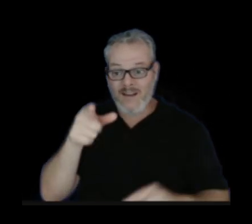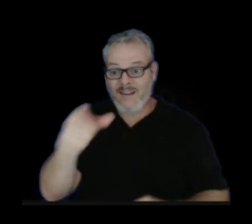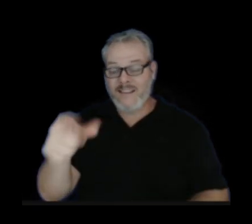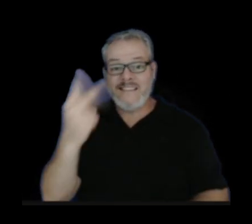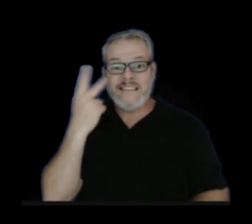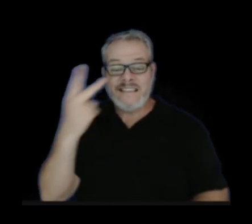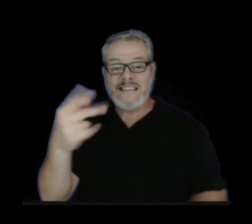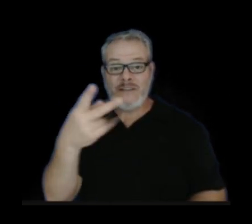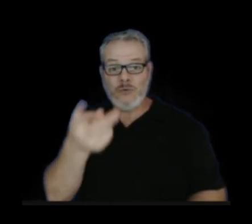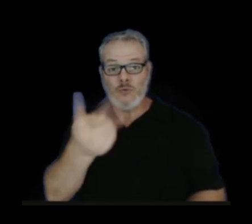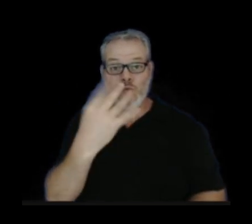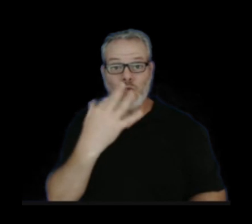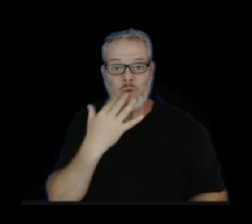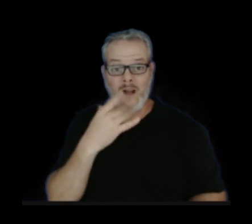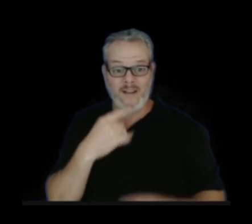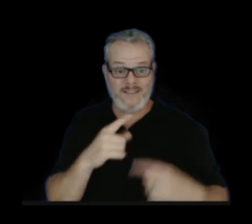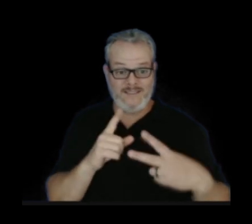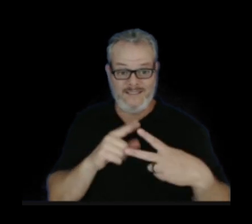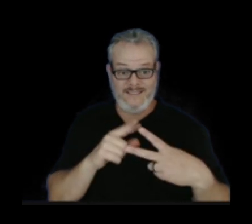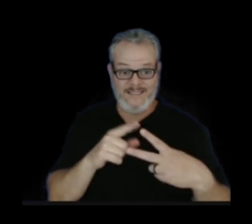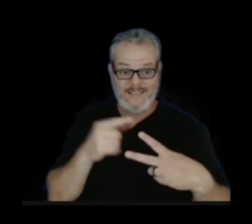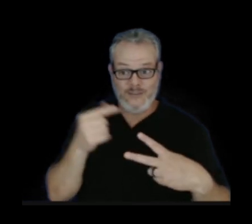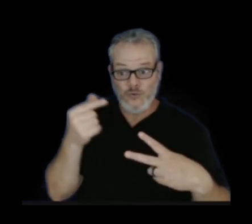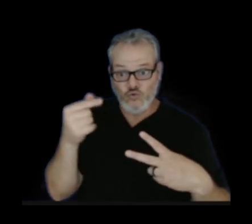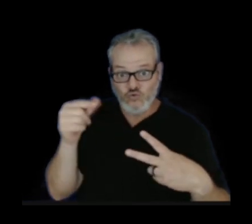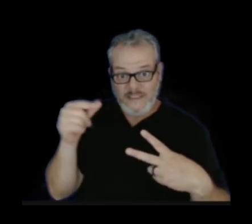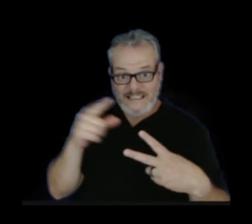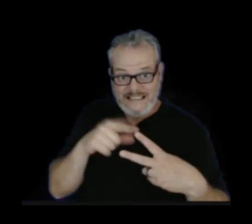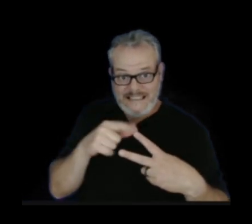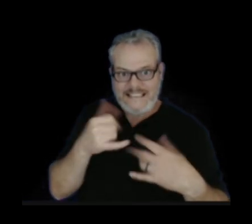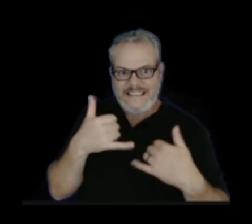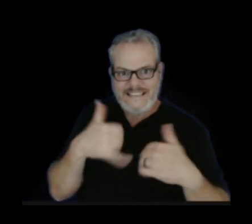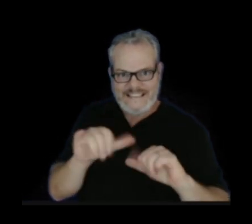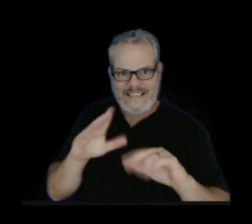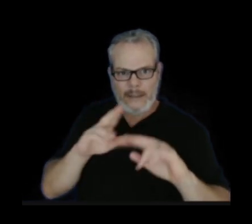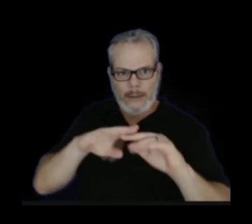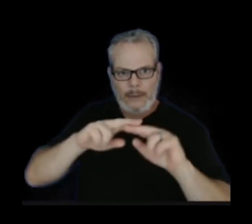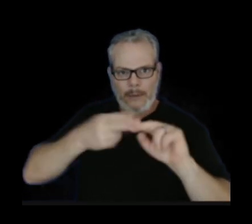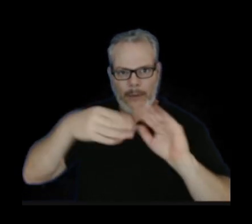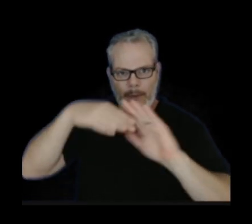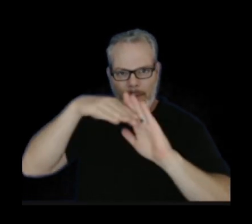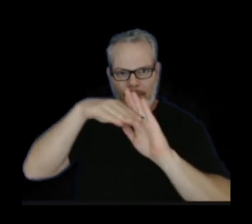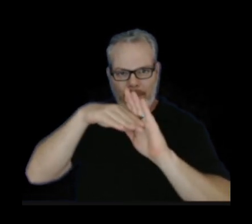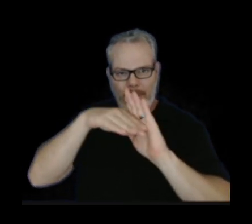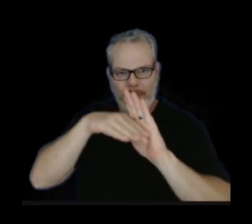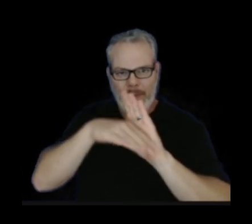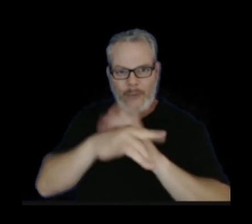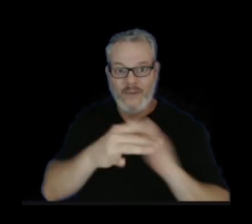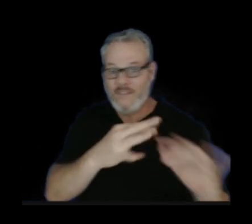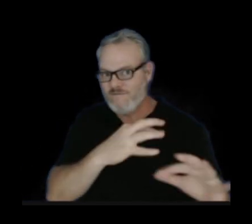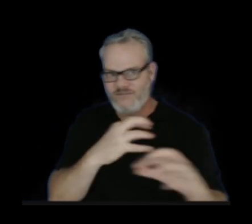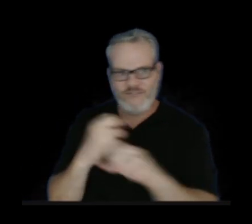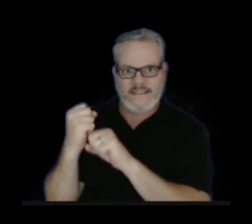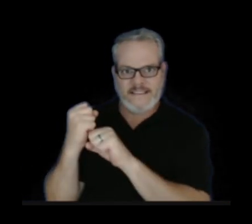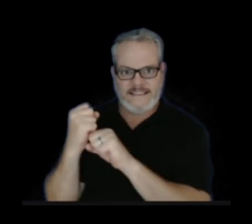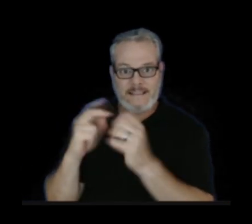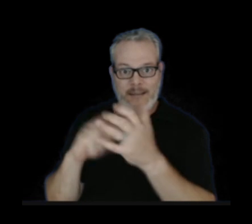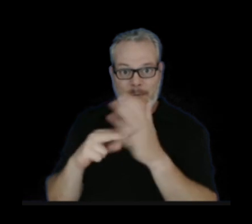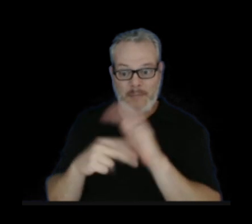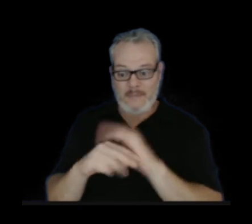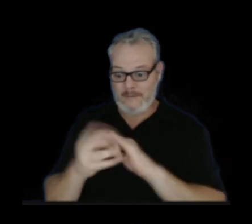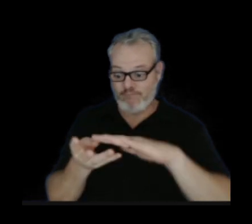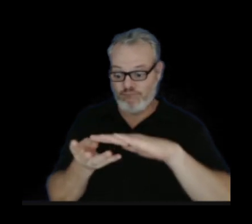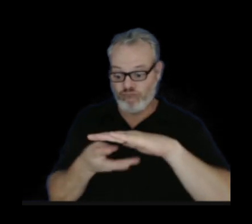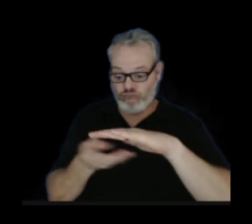line here, is still deflating quite quickly, which means that the magma is leaving the summit area